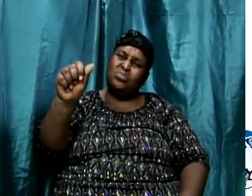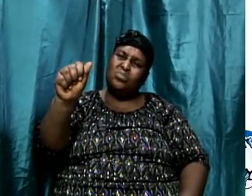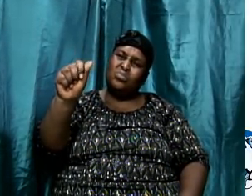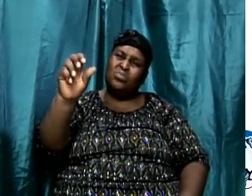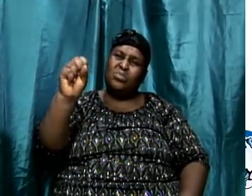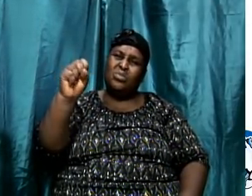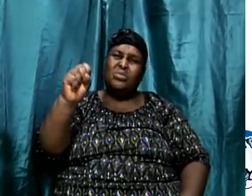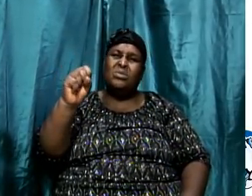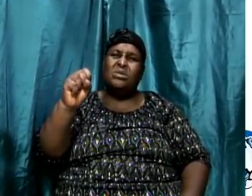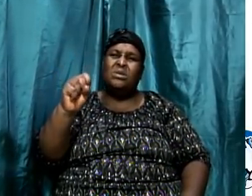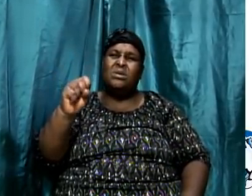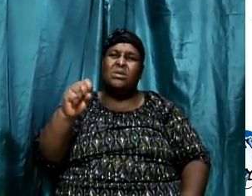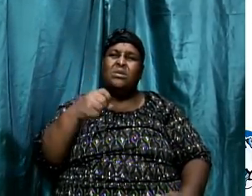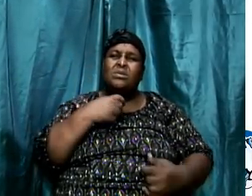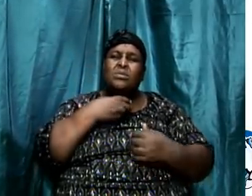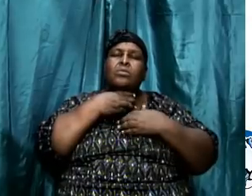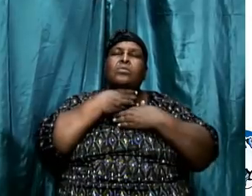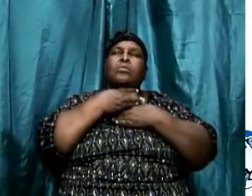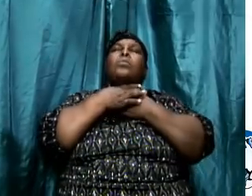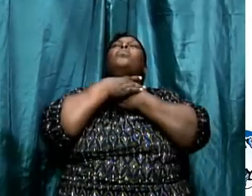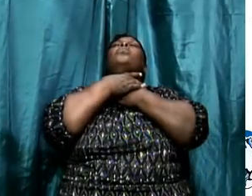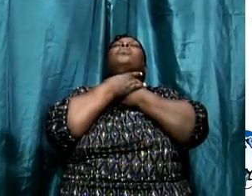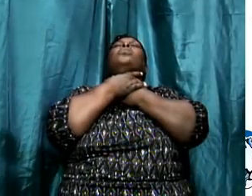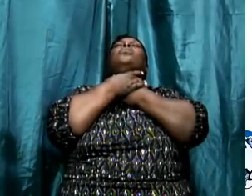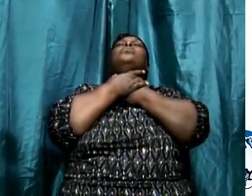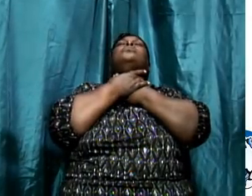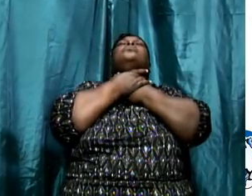Can you imagine that? He said what?